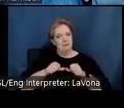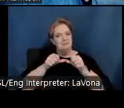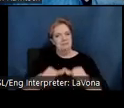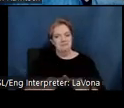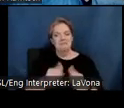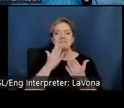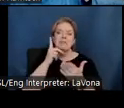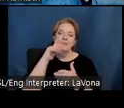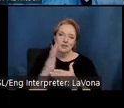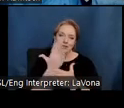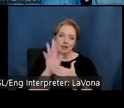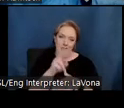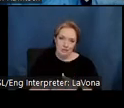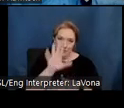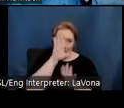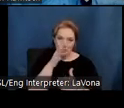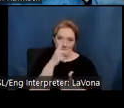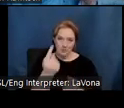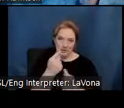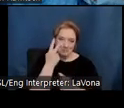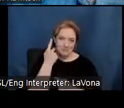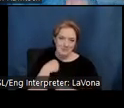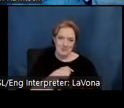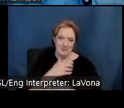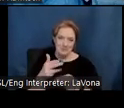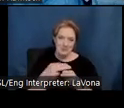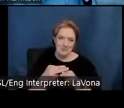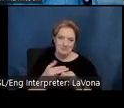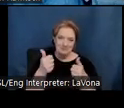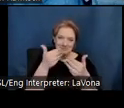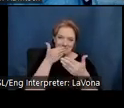hope you'll all come and see us in person real soon. Thanks.